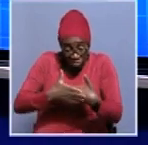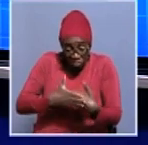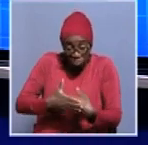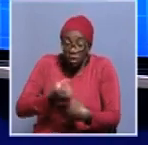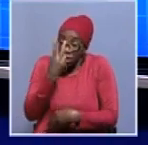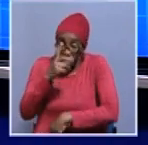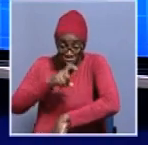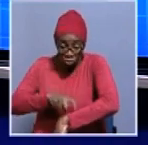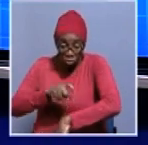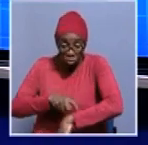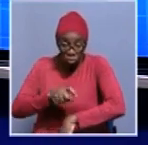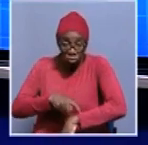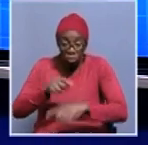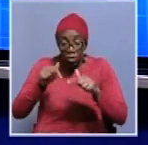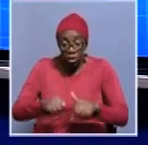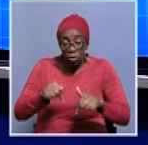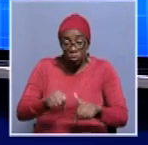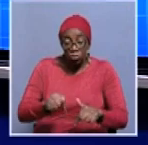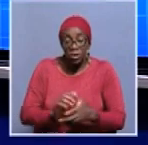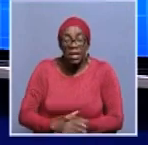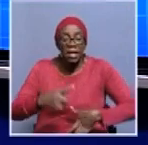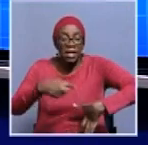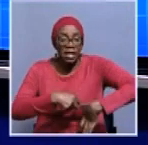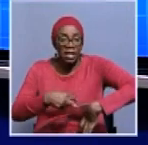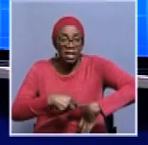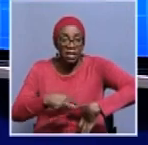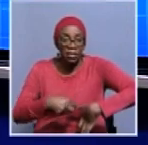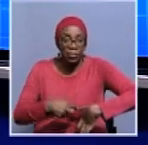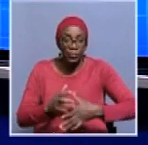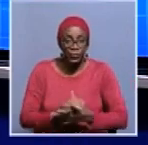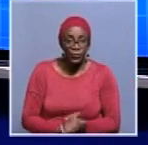mother which will be then slated to start or the memorial service rather starting at two o'clock it katima mulilo